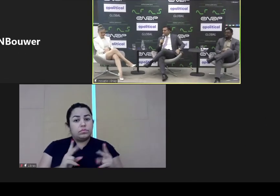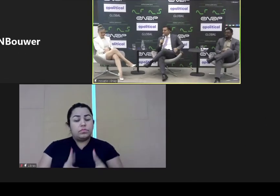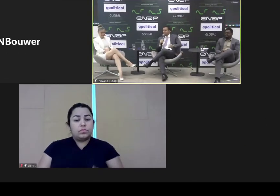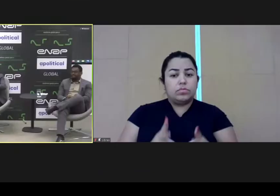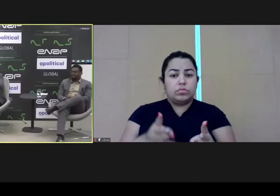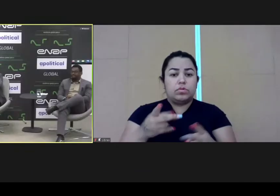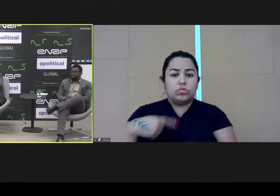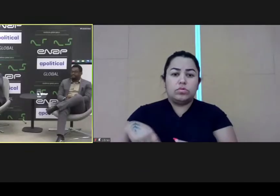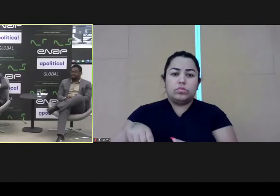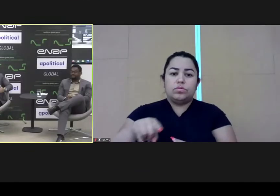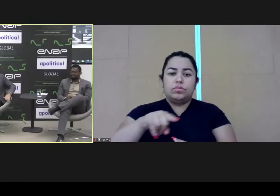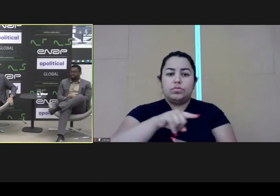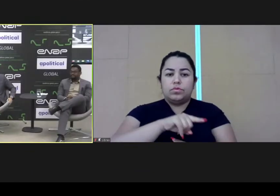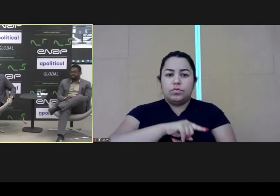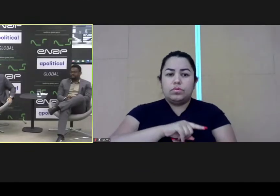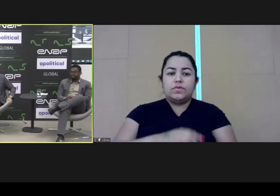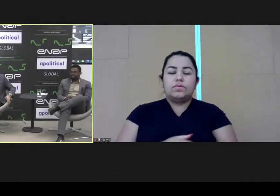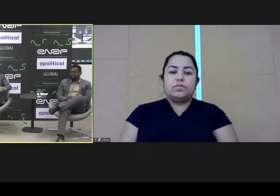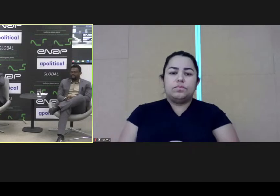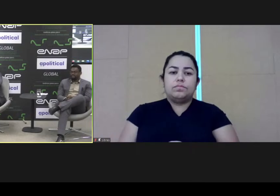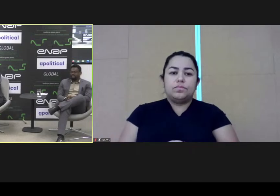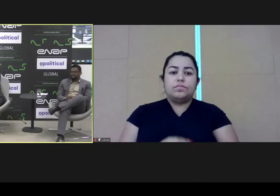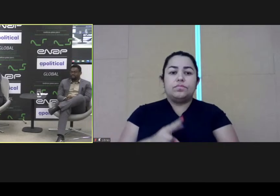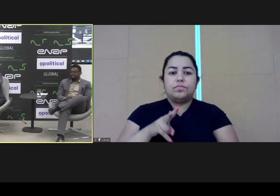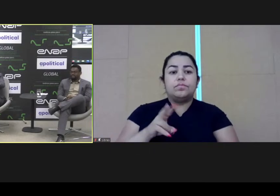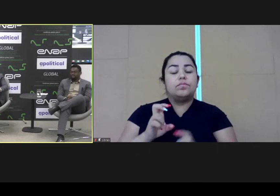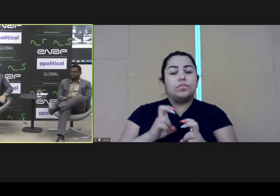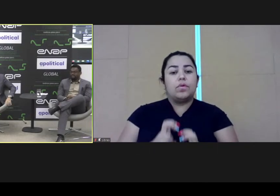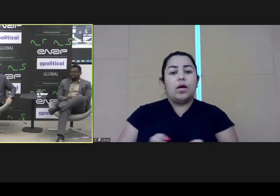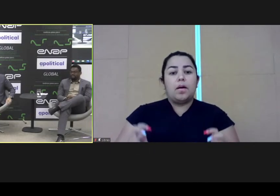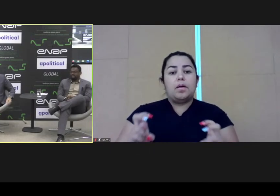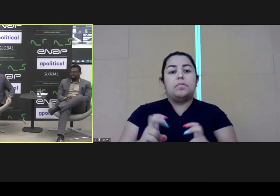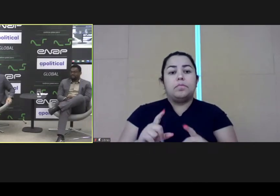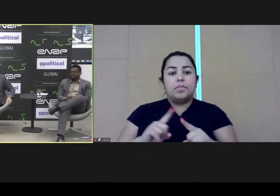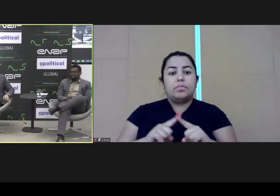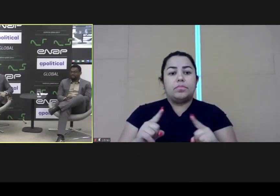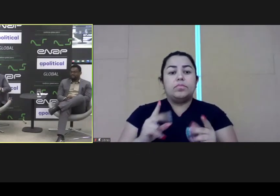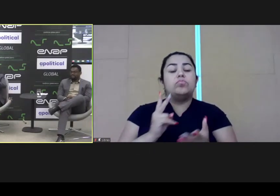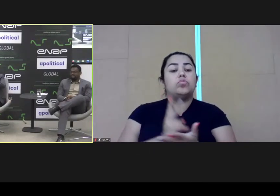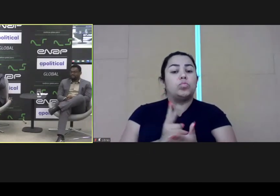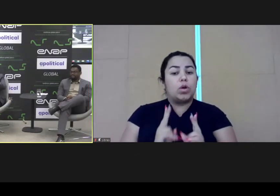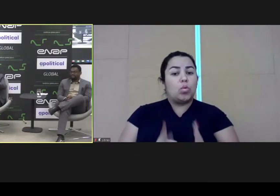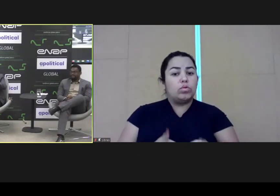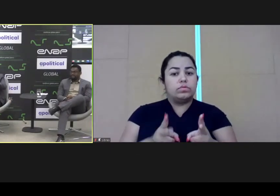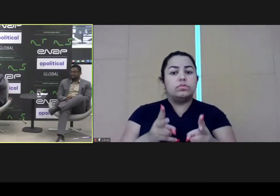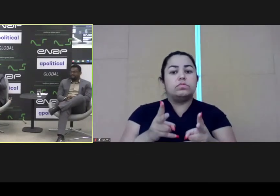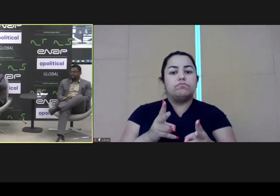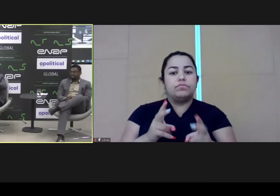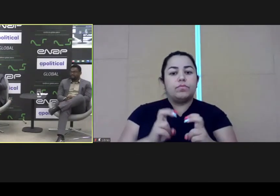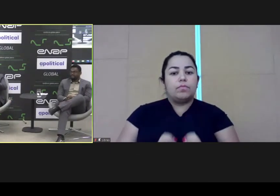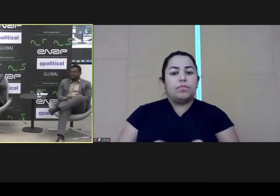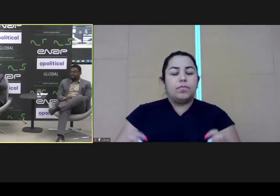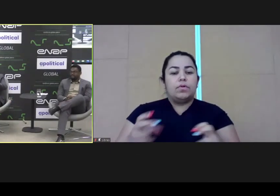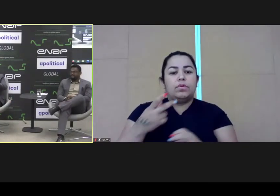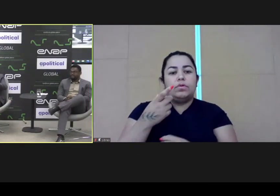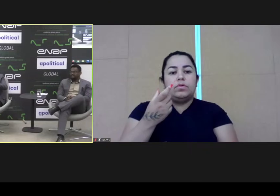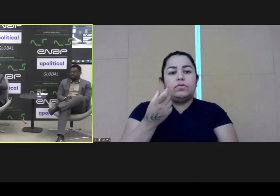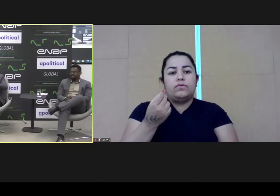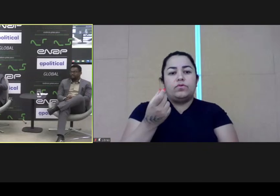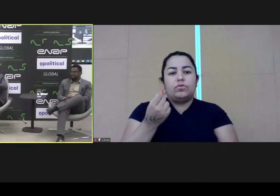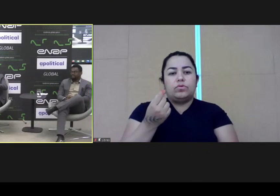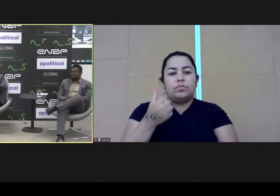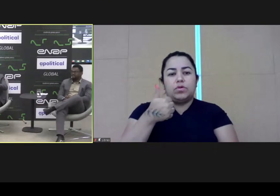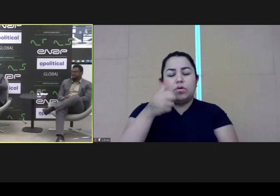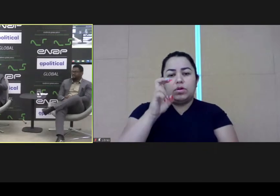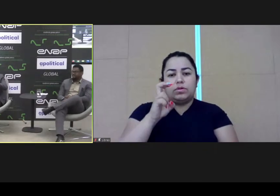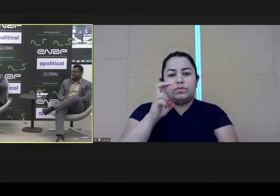all of you to be with us. We'll undo this table, but we are invited to stay with